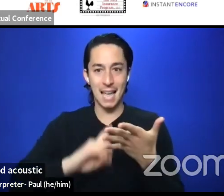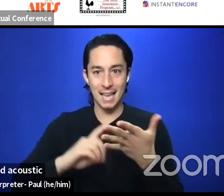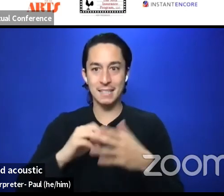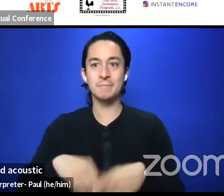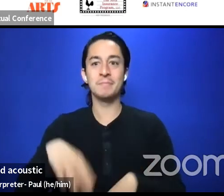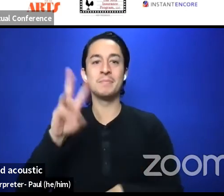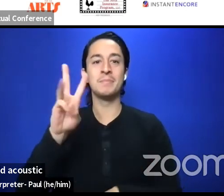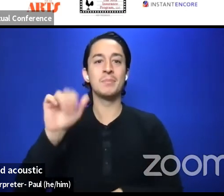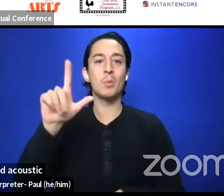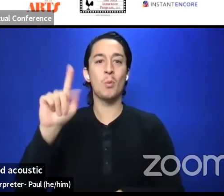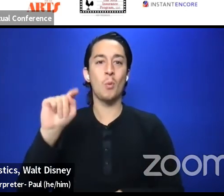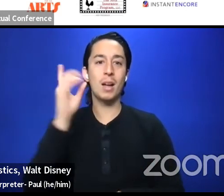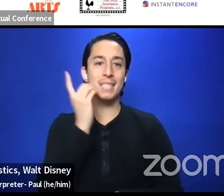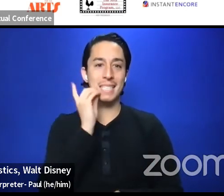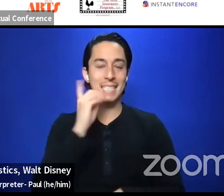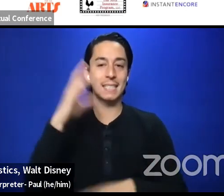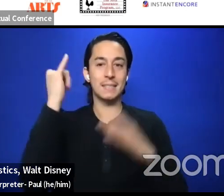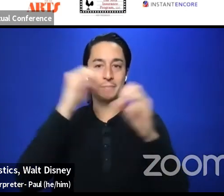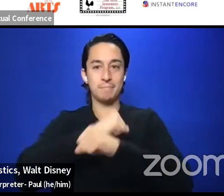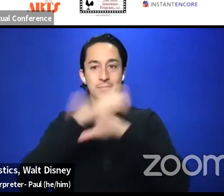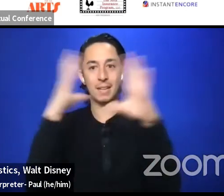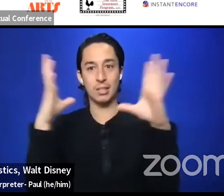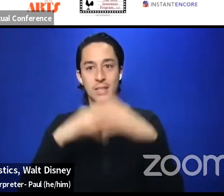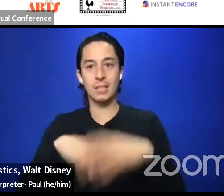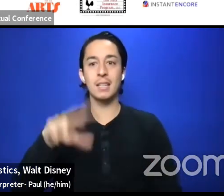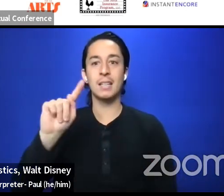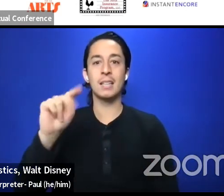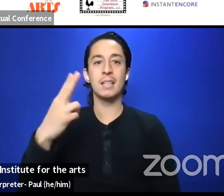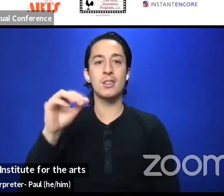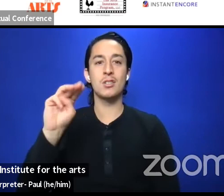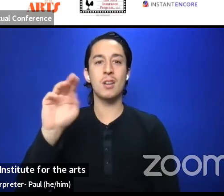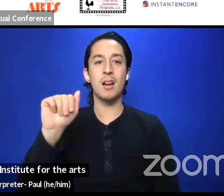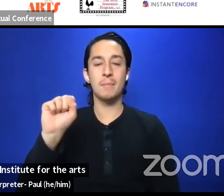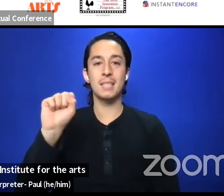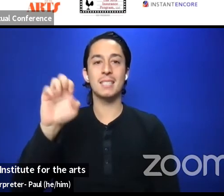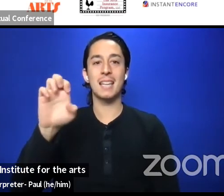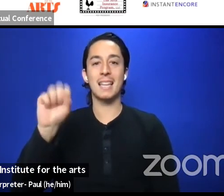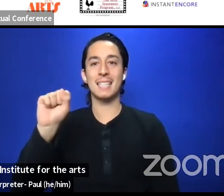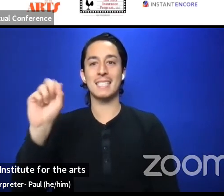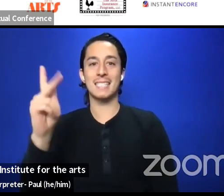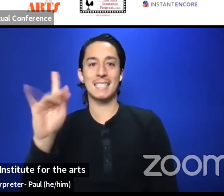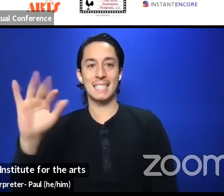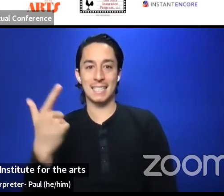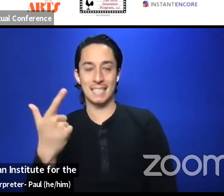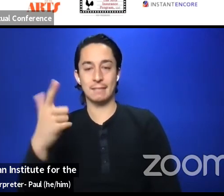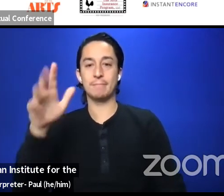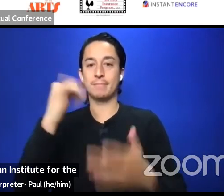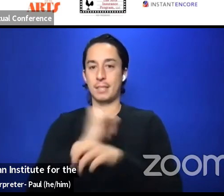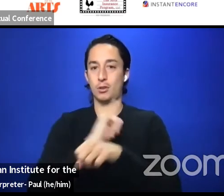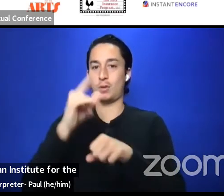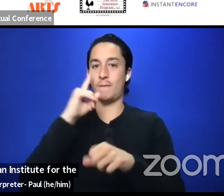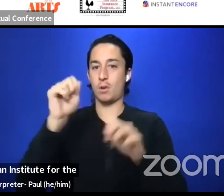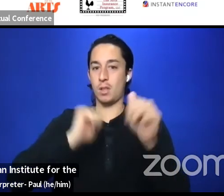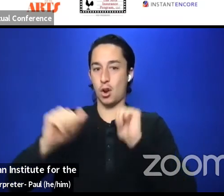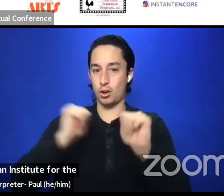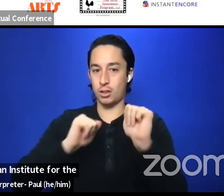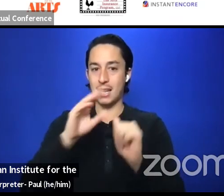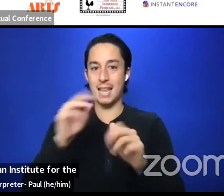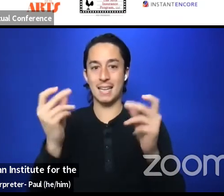Imagineering, the Thomas S. Kenan Institute for the Arts, the Arts Insurance Program, and Instant Encore.